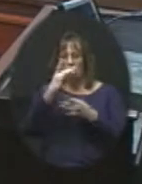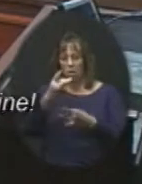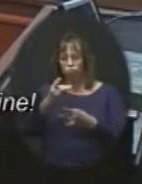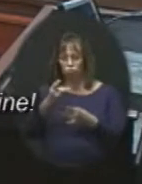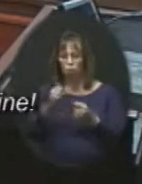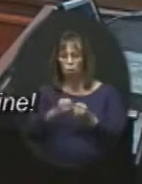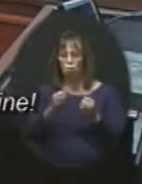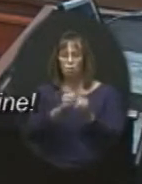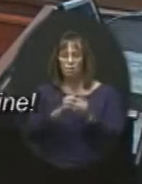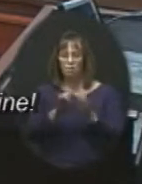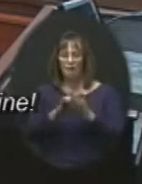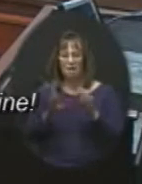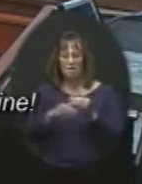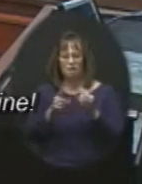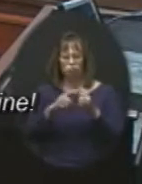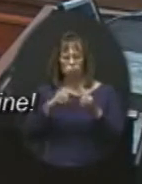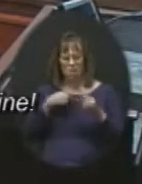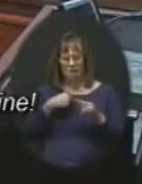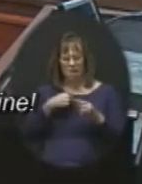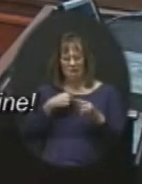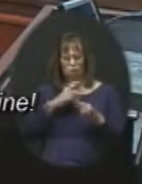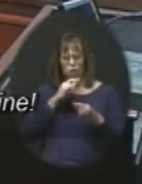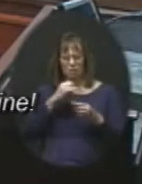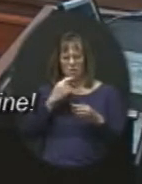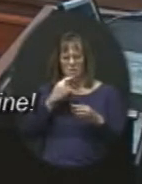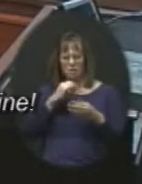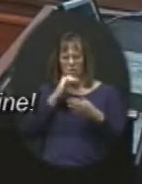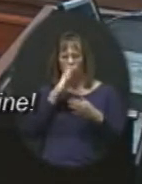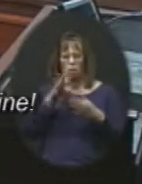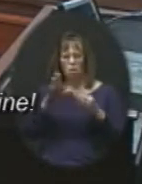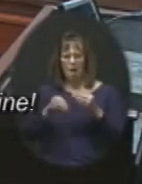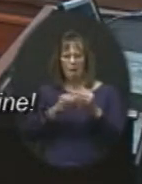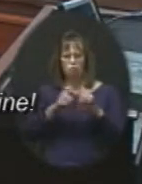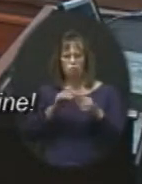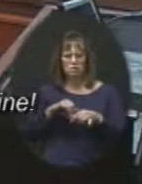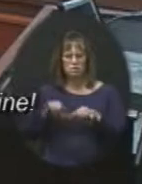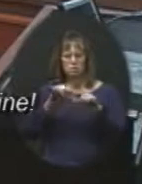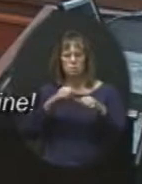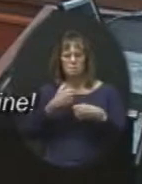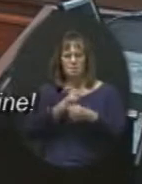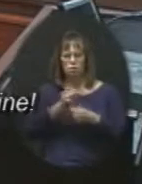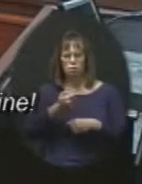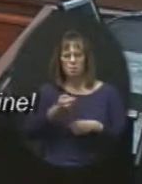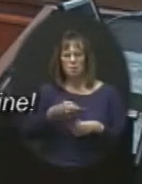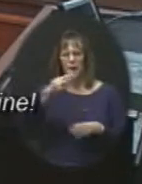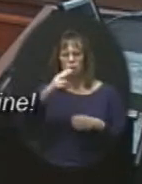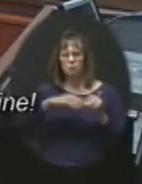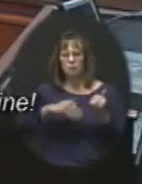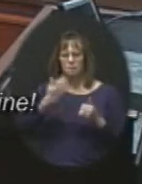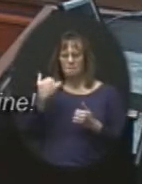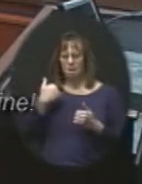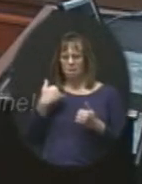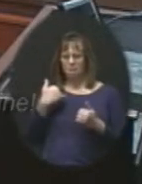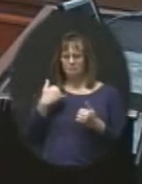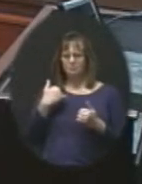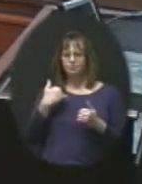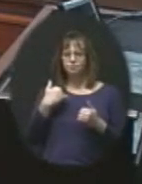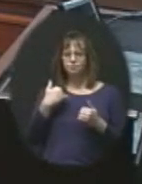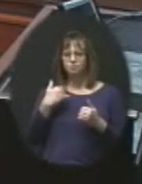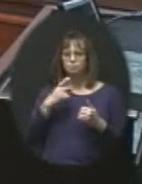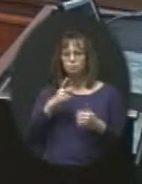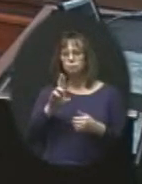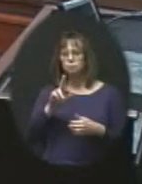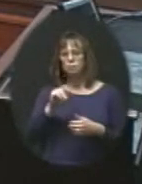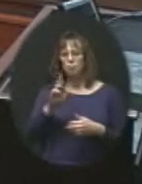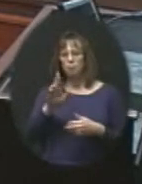So with this, that's just adding to me what it is, is really saying that we're going to add to the standards and make things a little bit higher than what they have been in the past. But Dr.